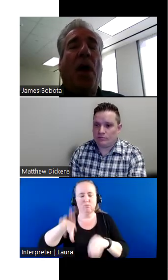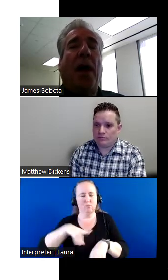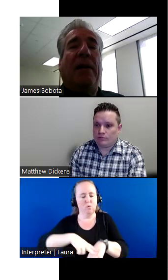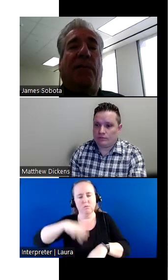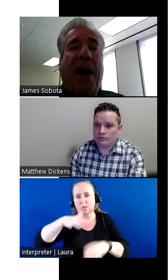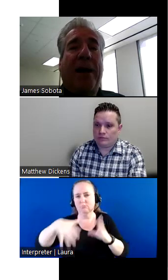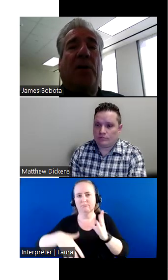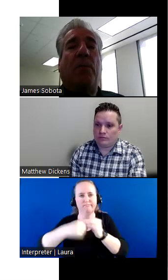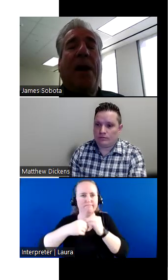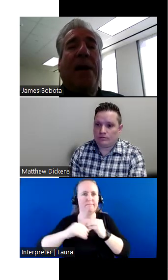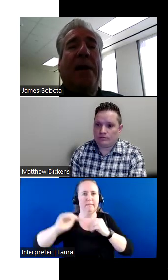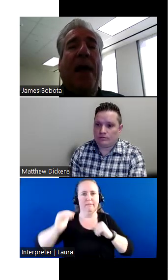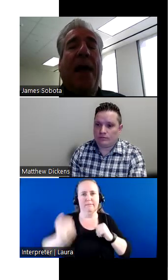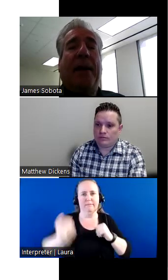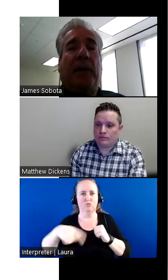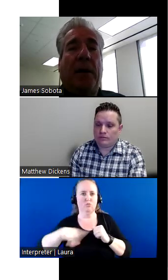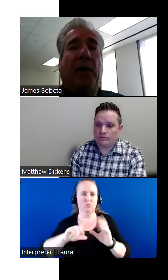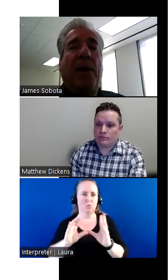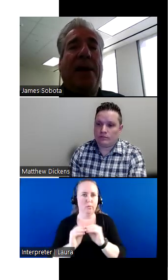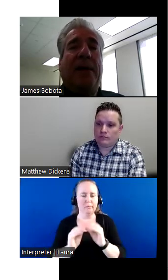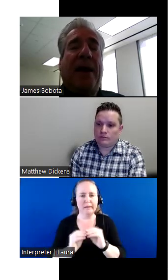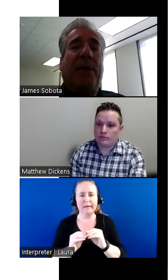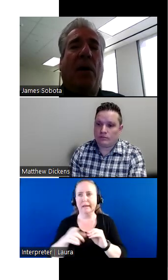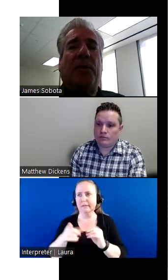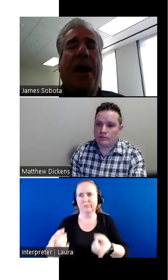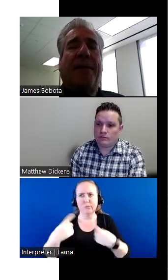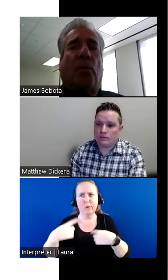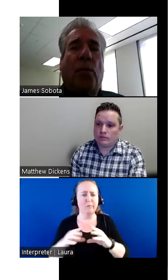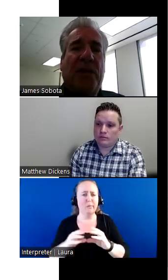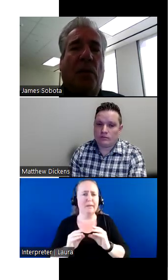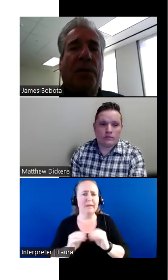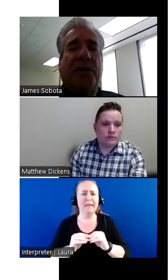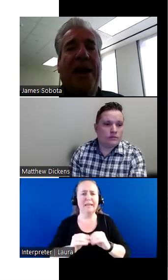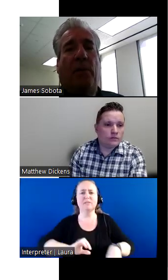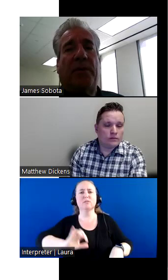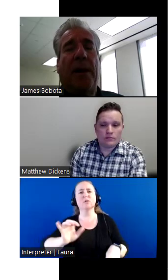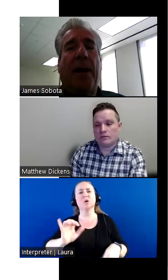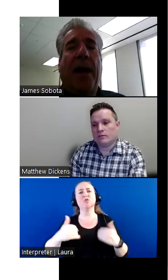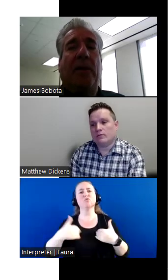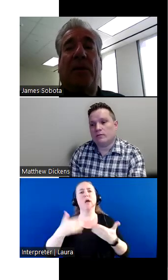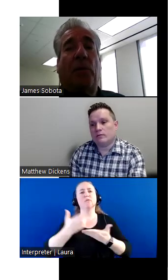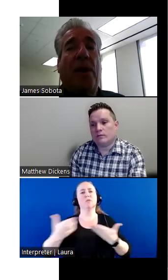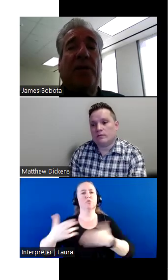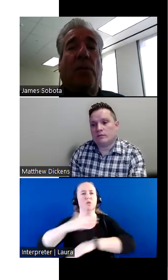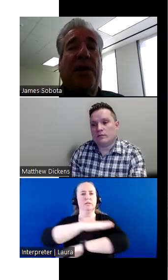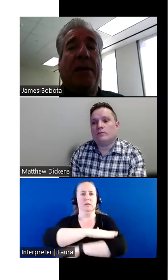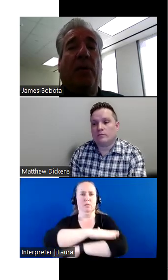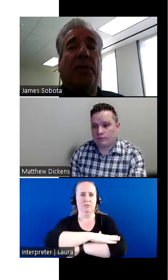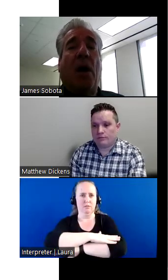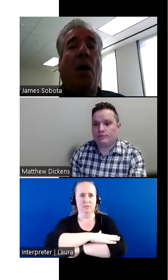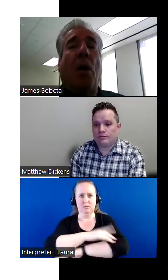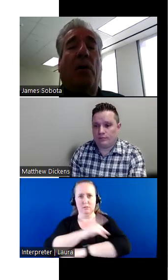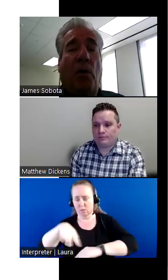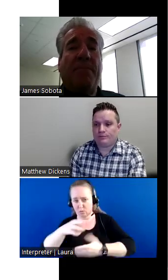you invited to the meeting and come to the meetings. And we also have some resource tables and some of the resource